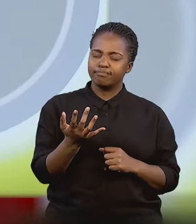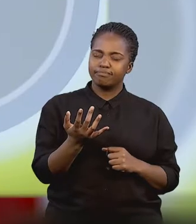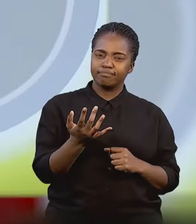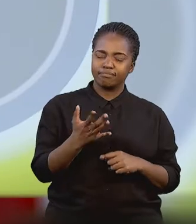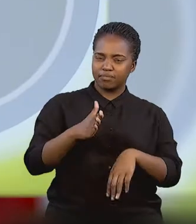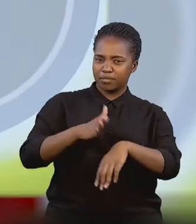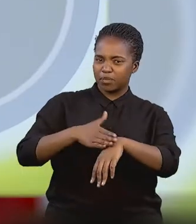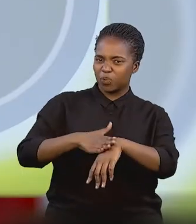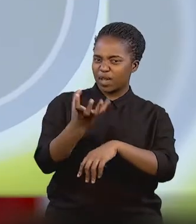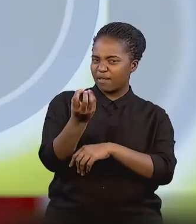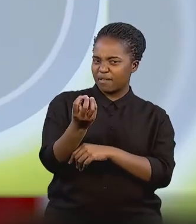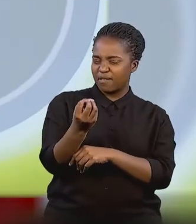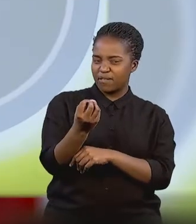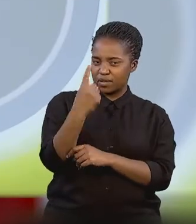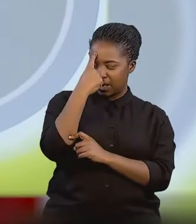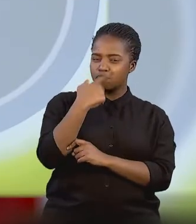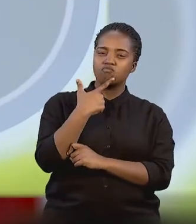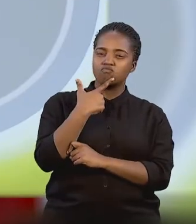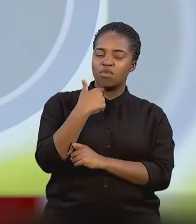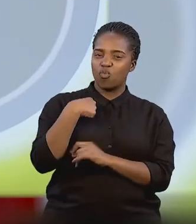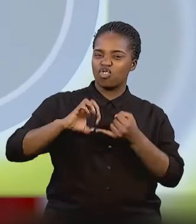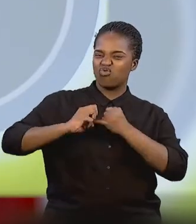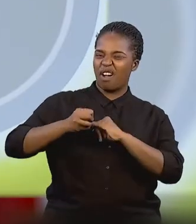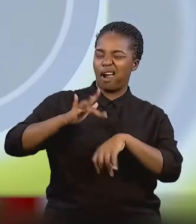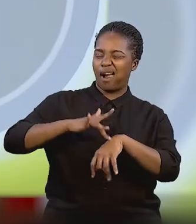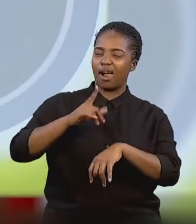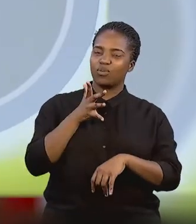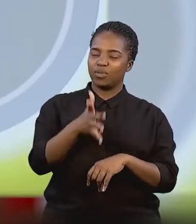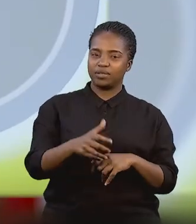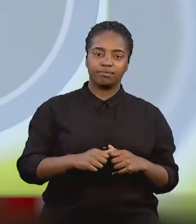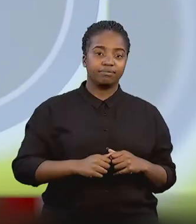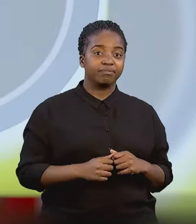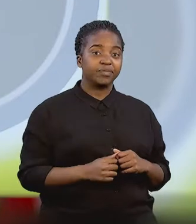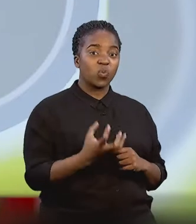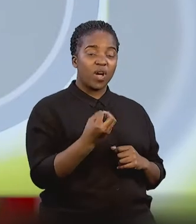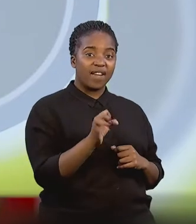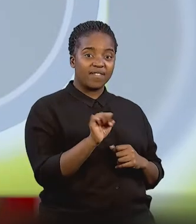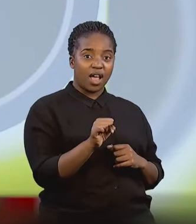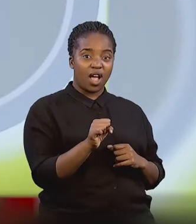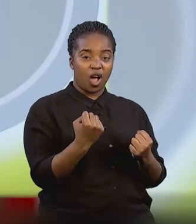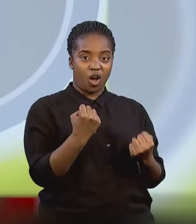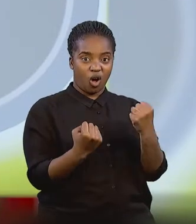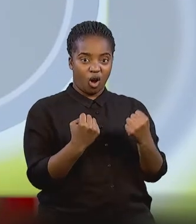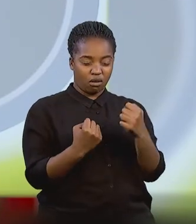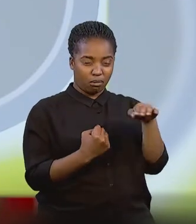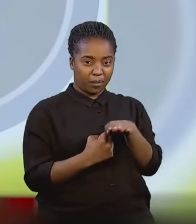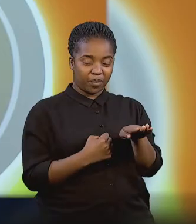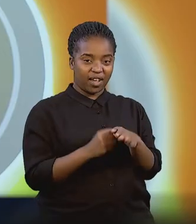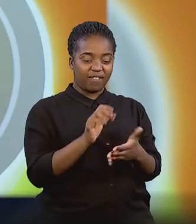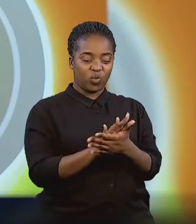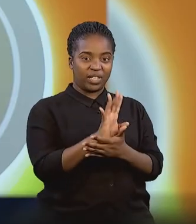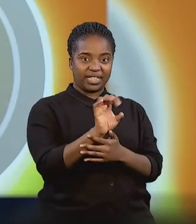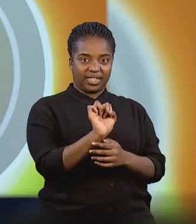And what more do they have that you still think you would like to try out? Well, we're actually having a go-kart day on the 14th,